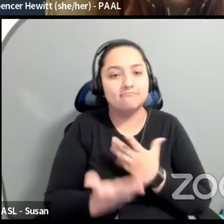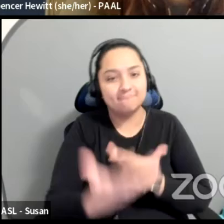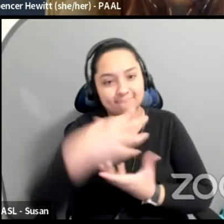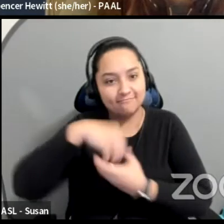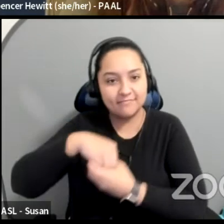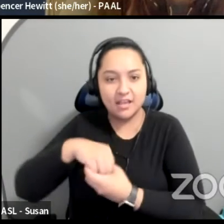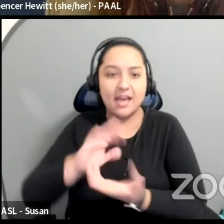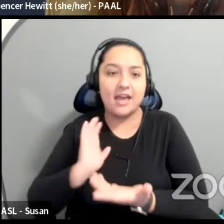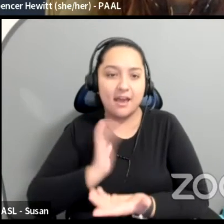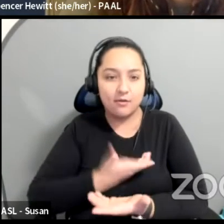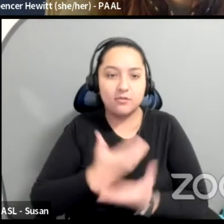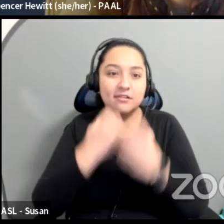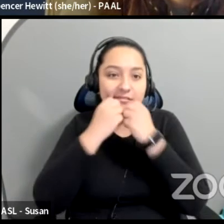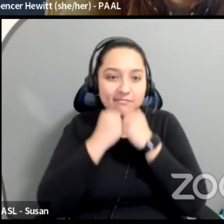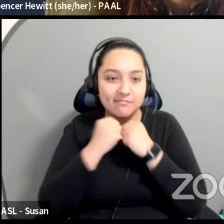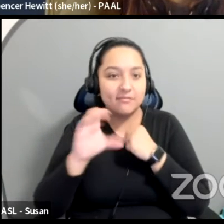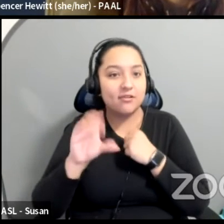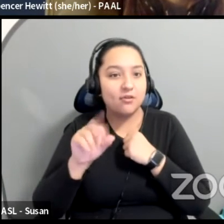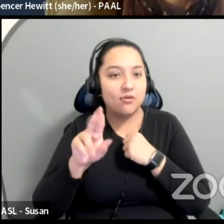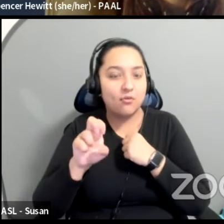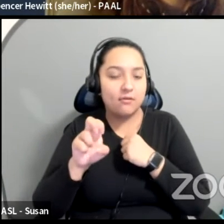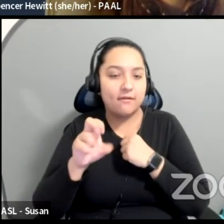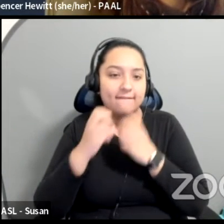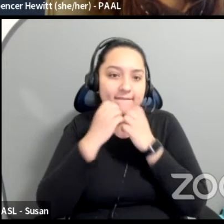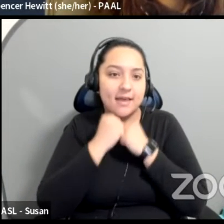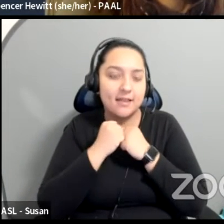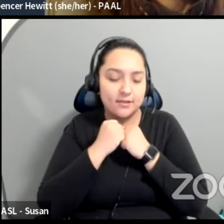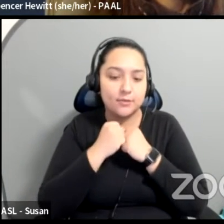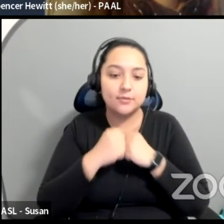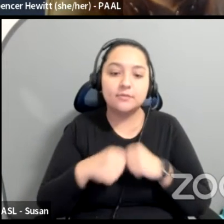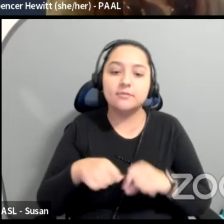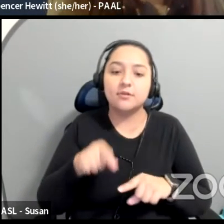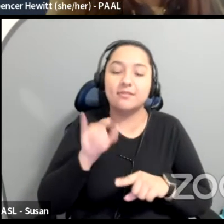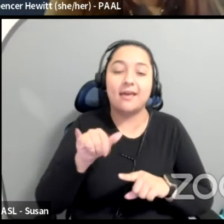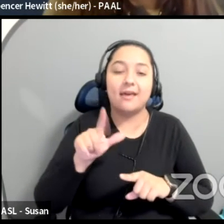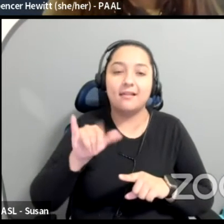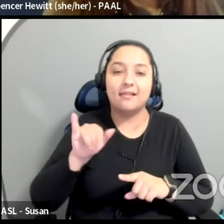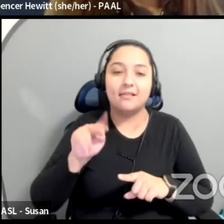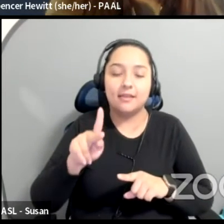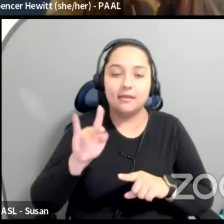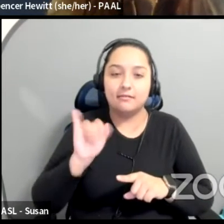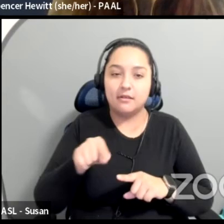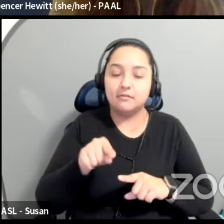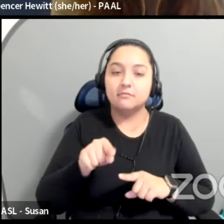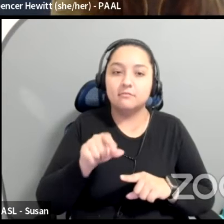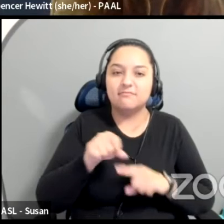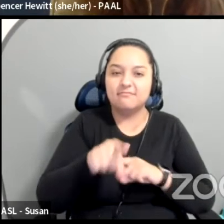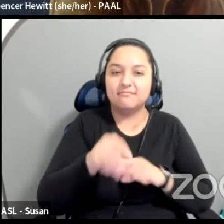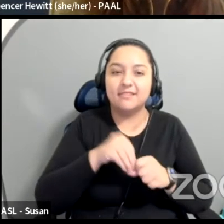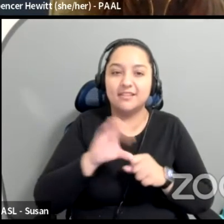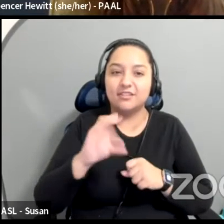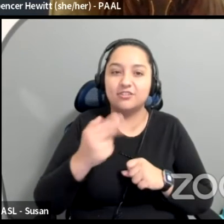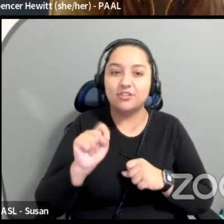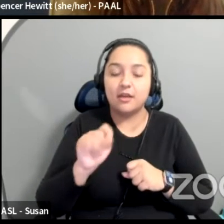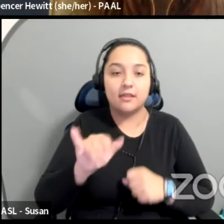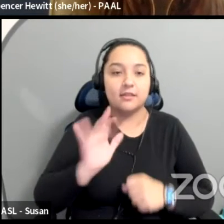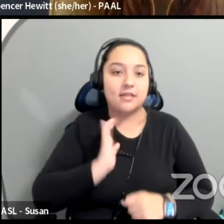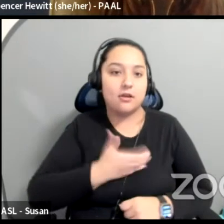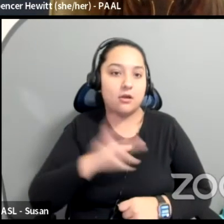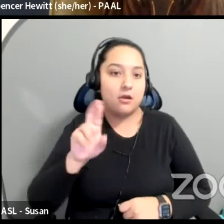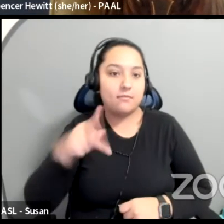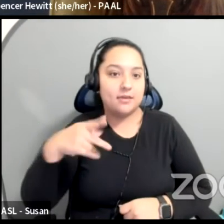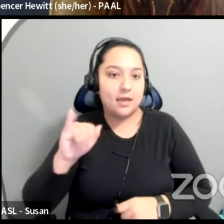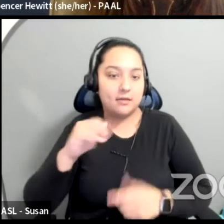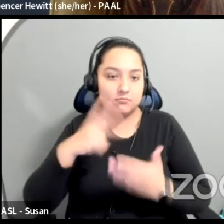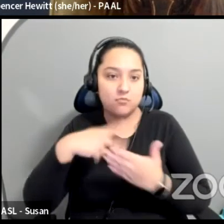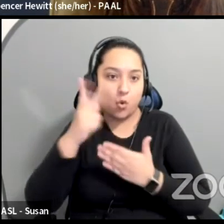I'll also, I'll drop a link here. This is what the RPI program is currently. Uh, this is what we're still doing and people